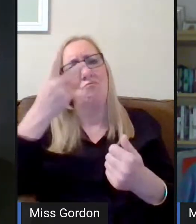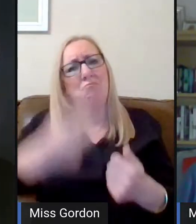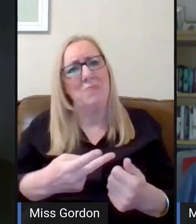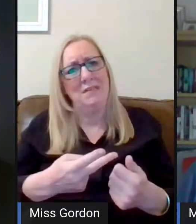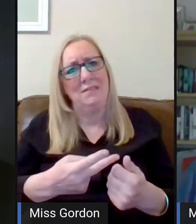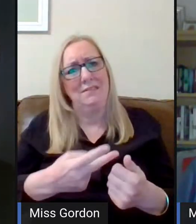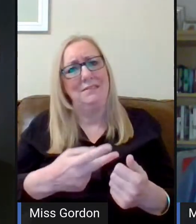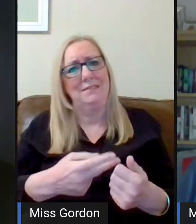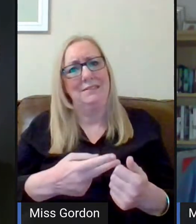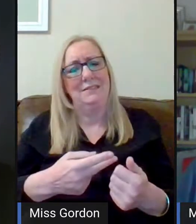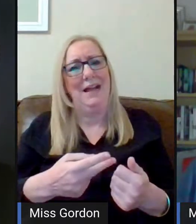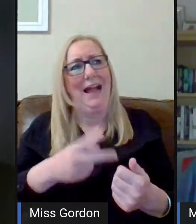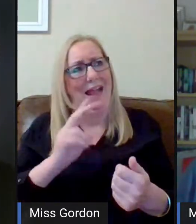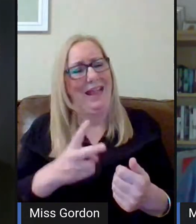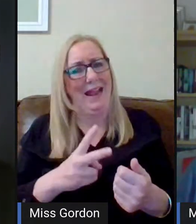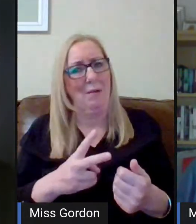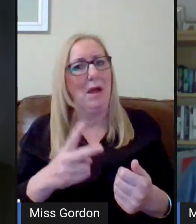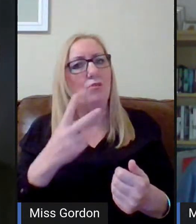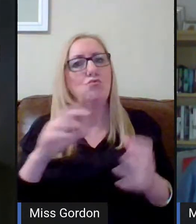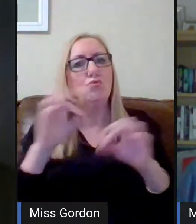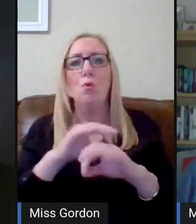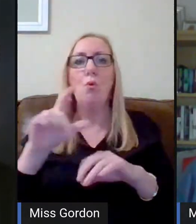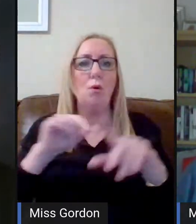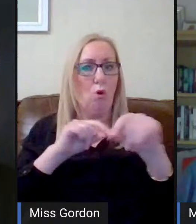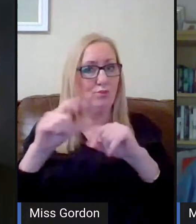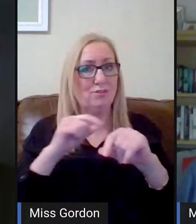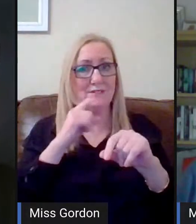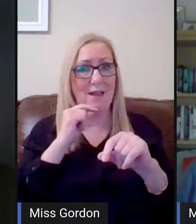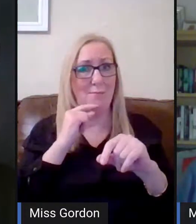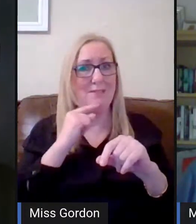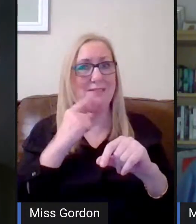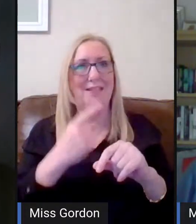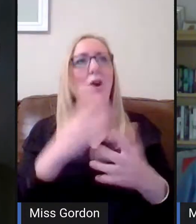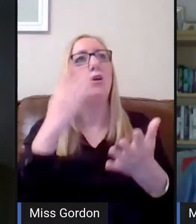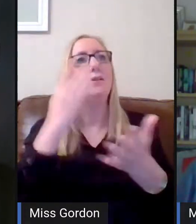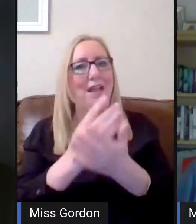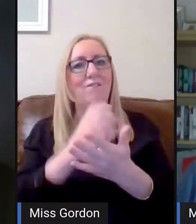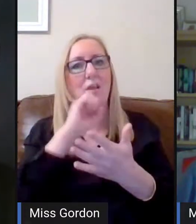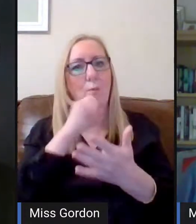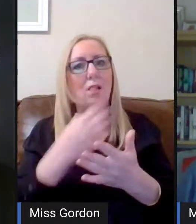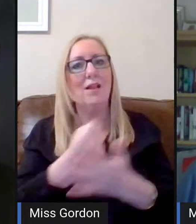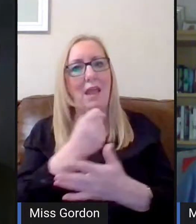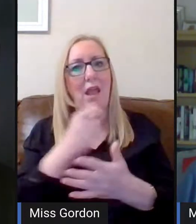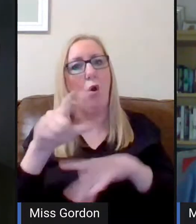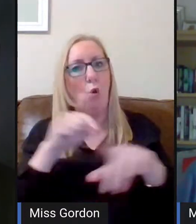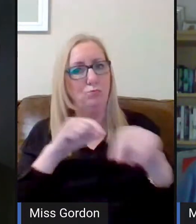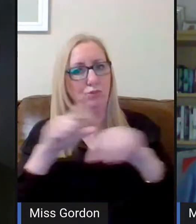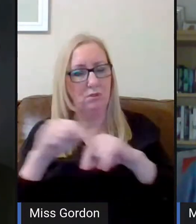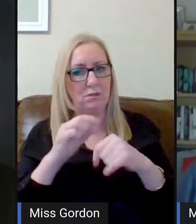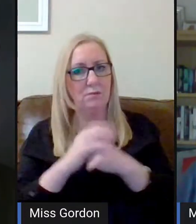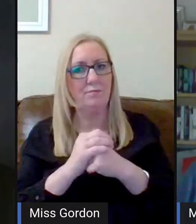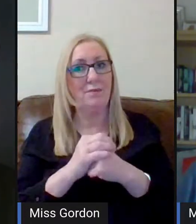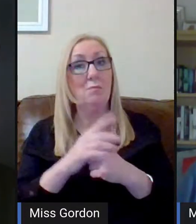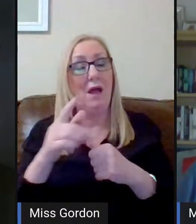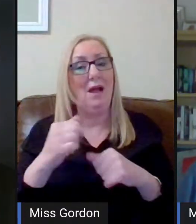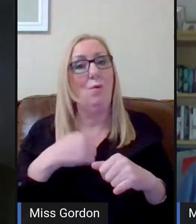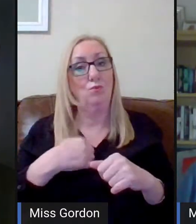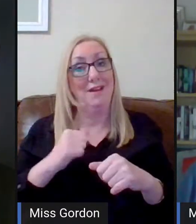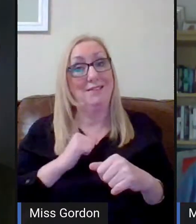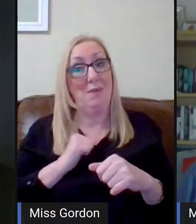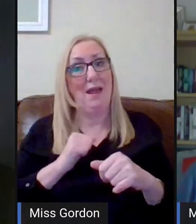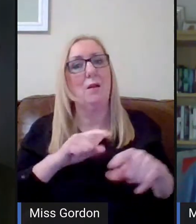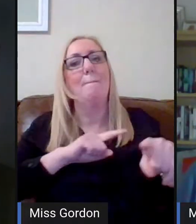that no options can be guaranteed. That's the nature of the process, although I would expect that the vast, vast, vast